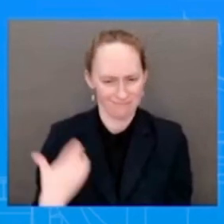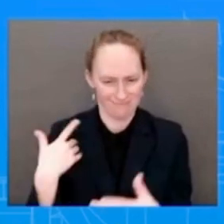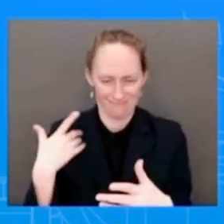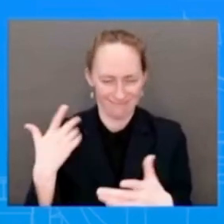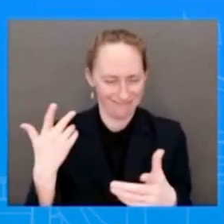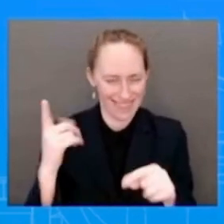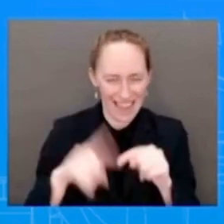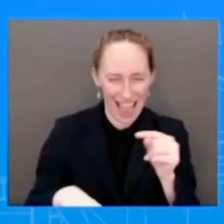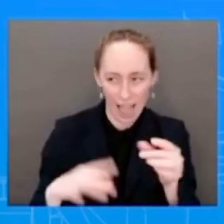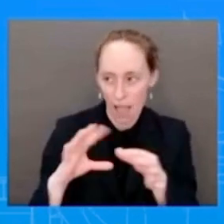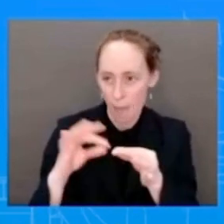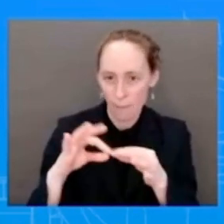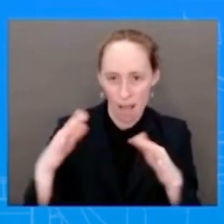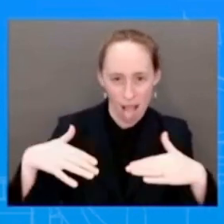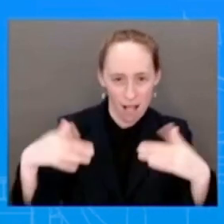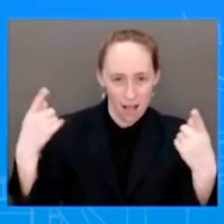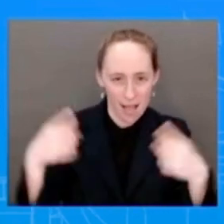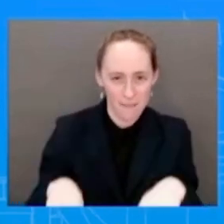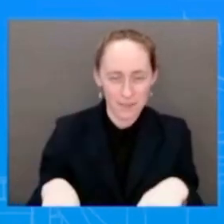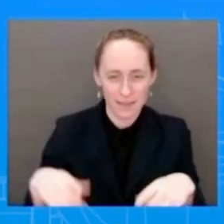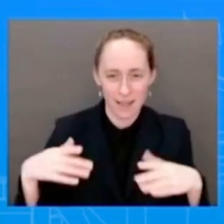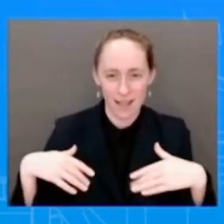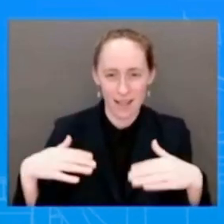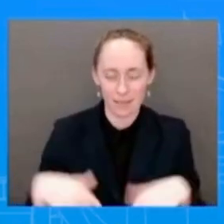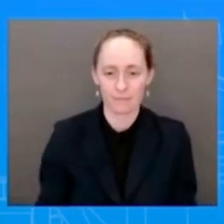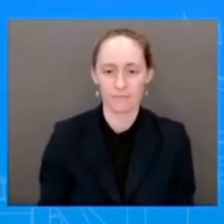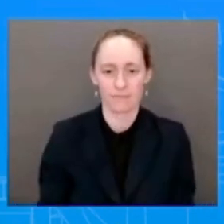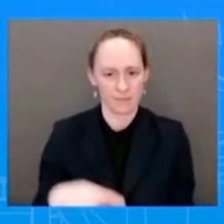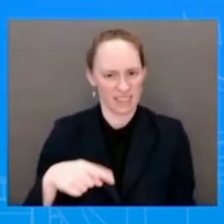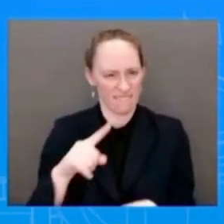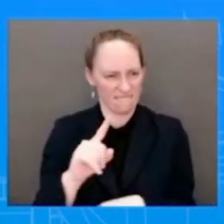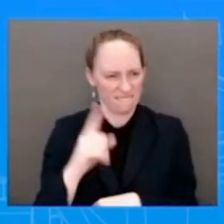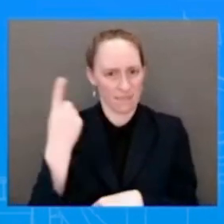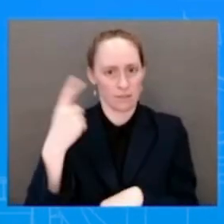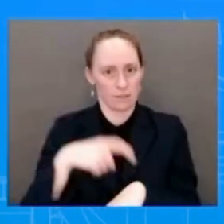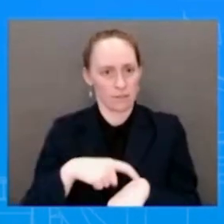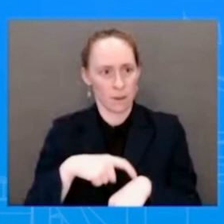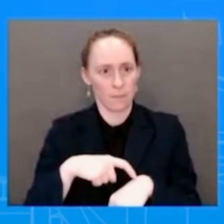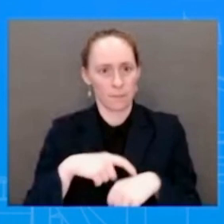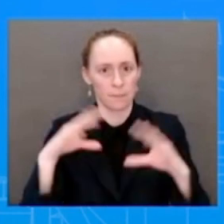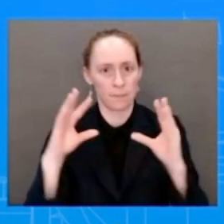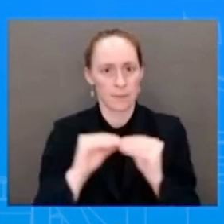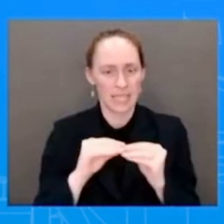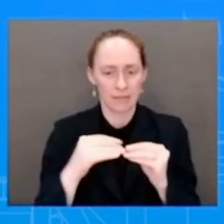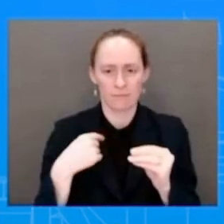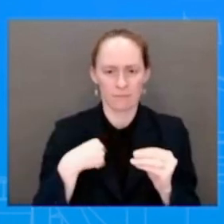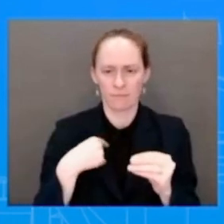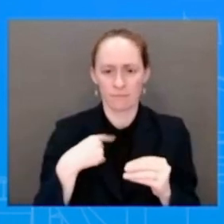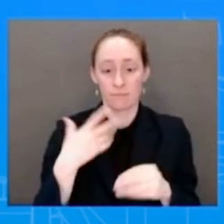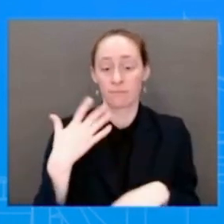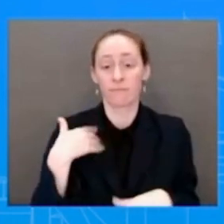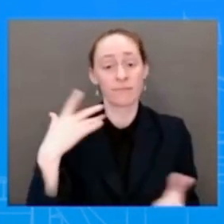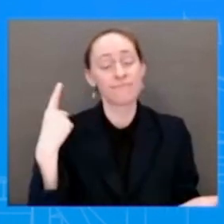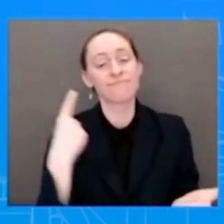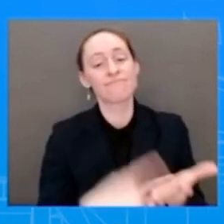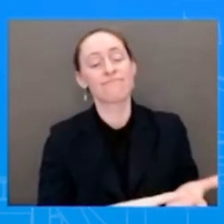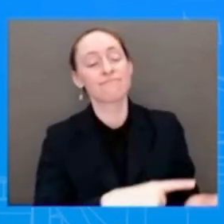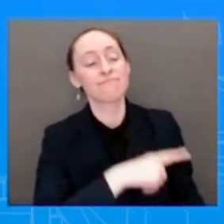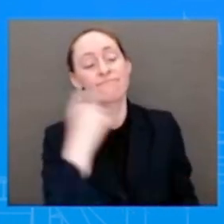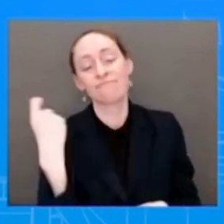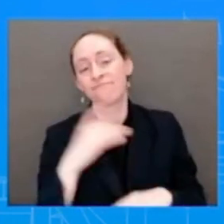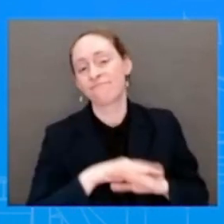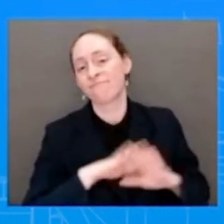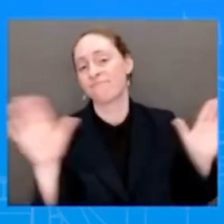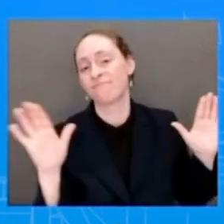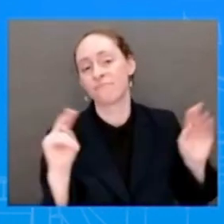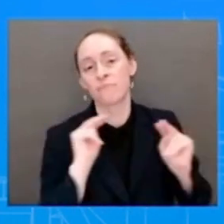conversations. I'm not going to sit here and say what's a red line or stand here, clearly, and say what's a red line and what we won't or won't do. I